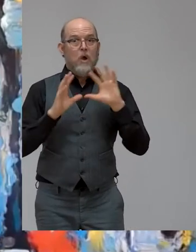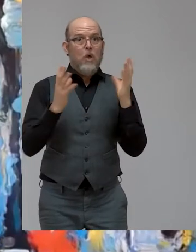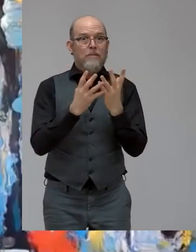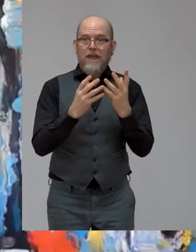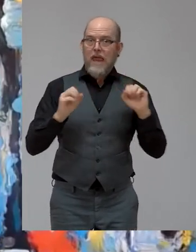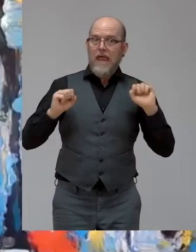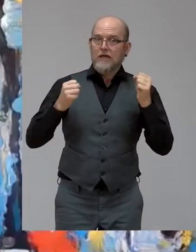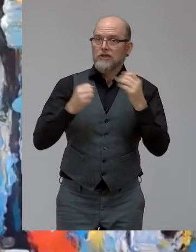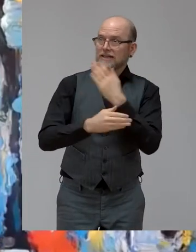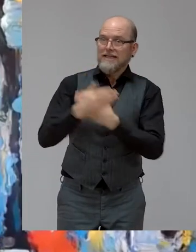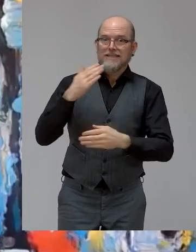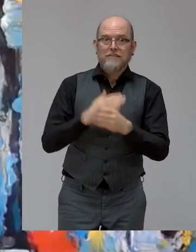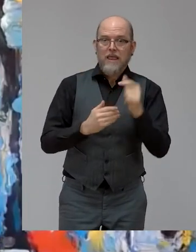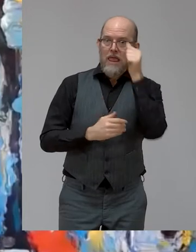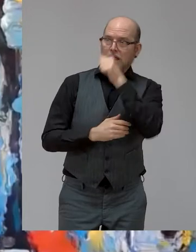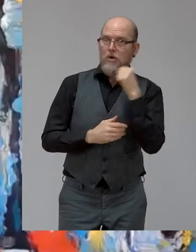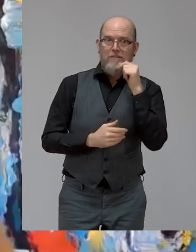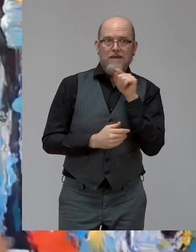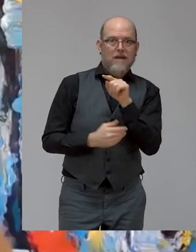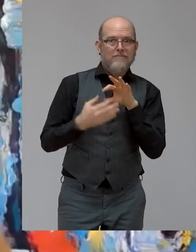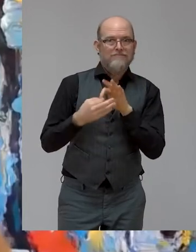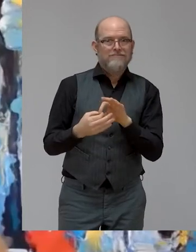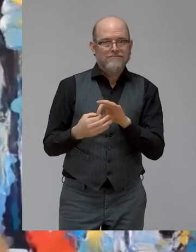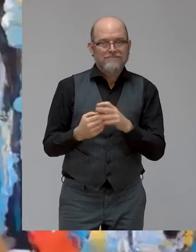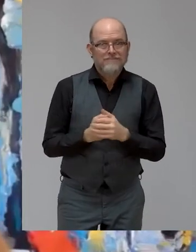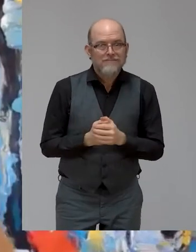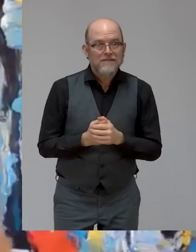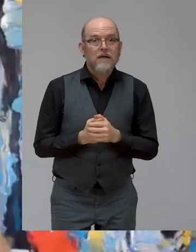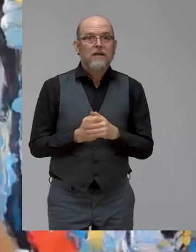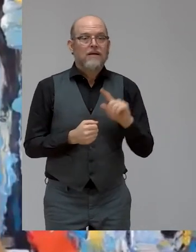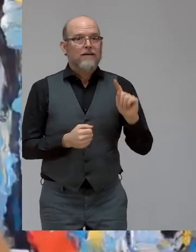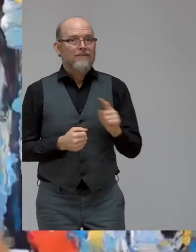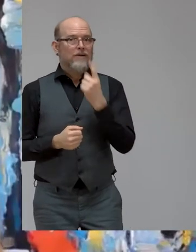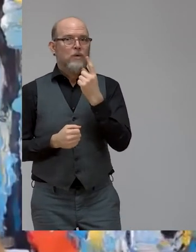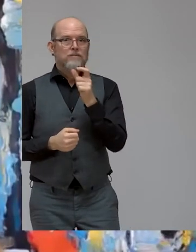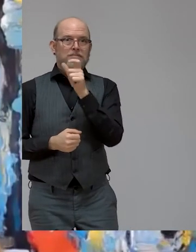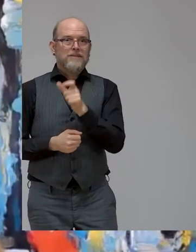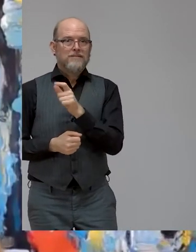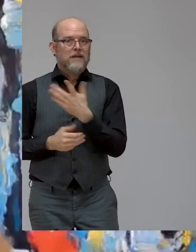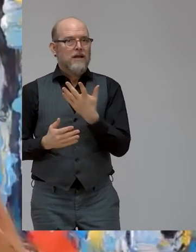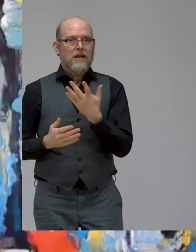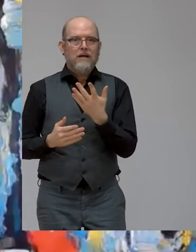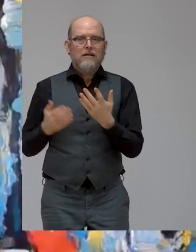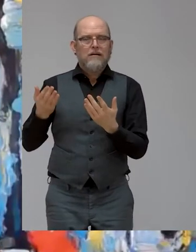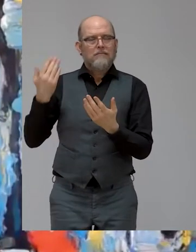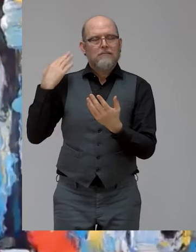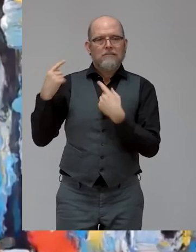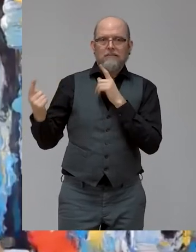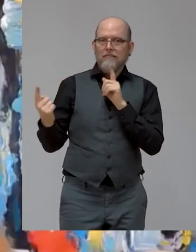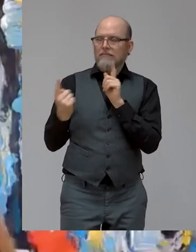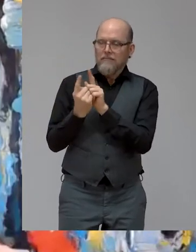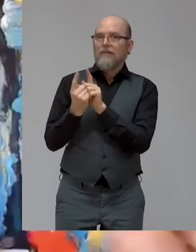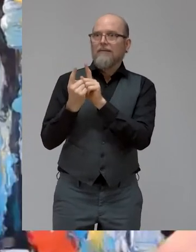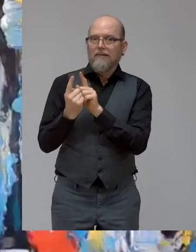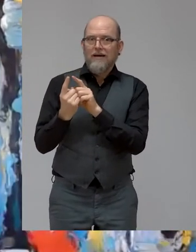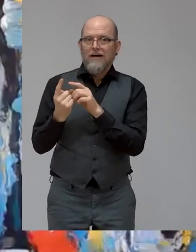the way, she is the first amazing person I met at Zero Project seven years ago. So for me, again, this panel